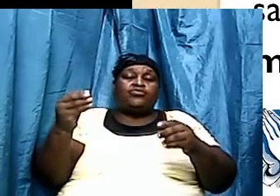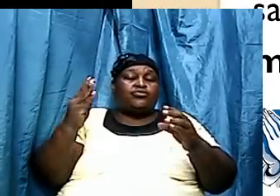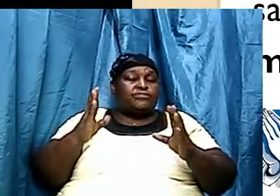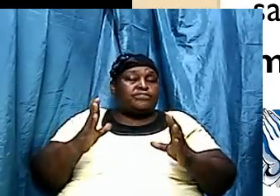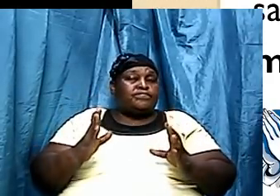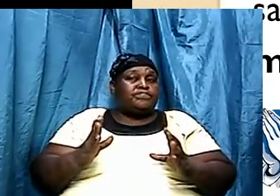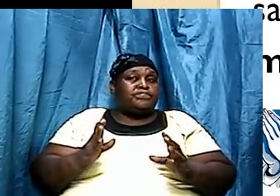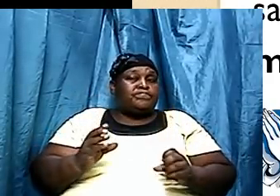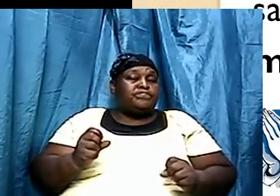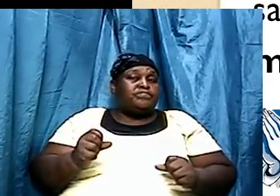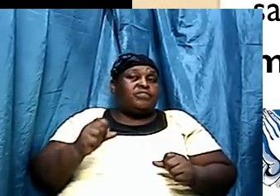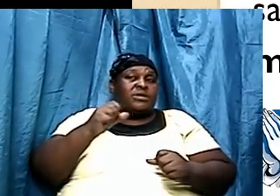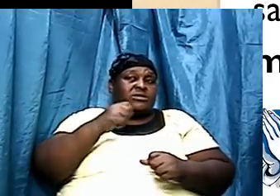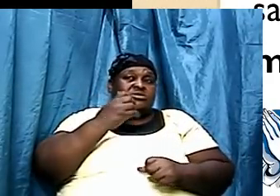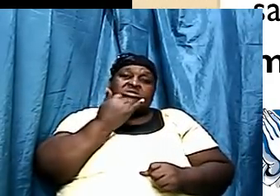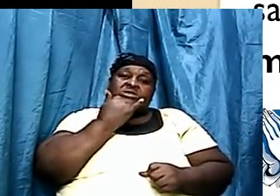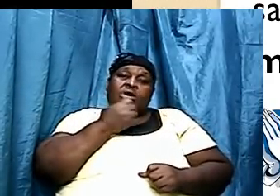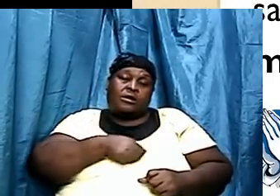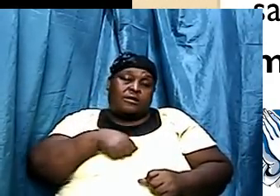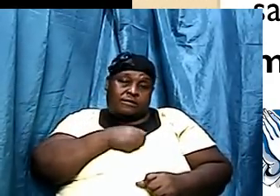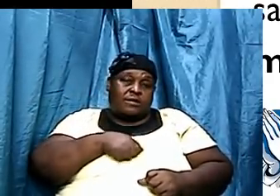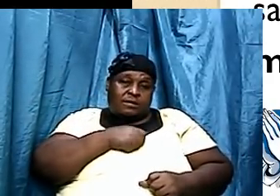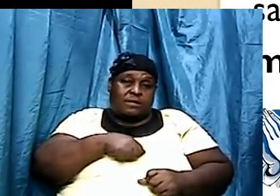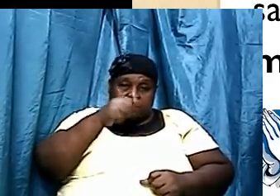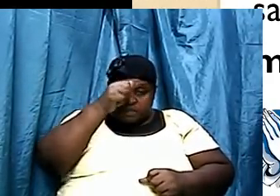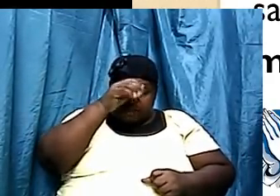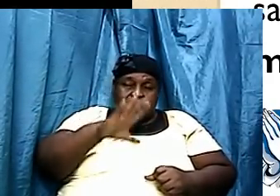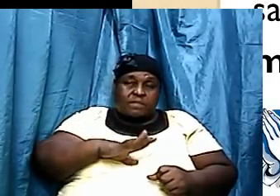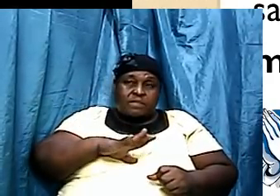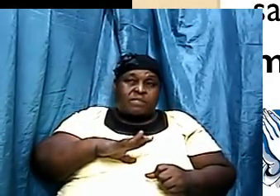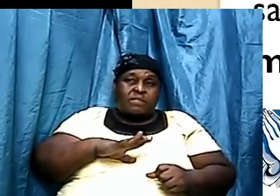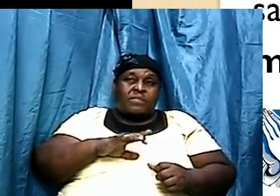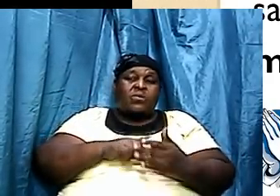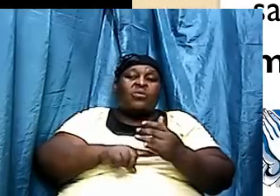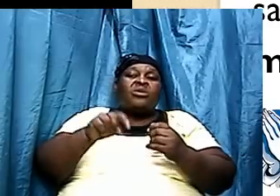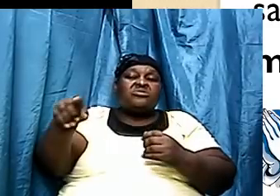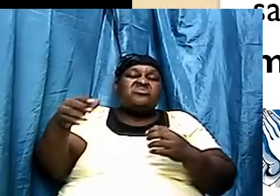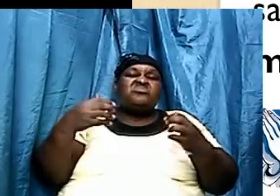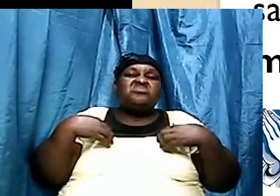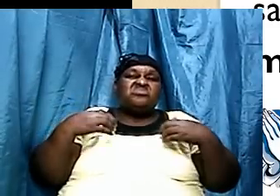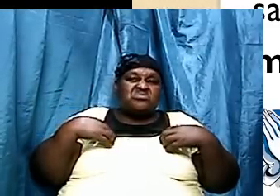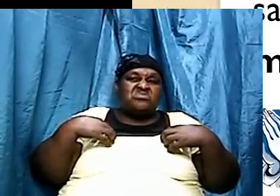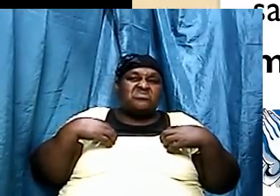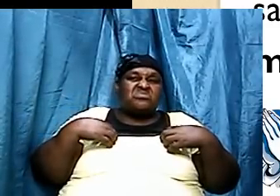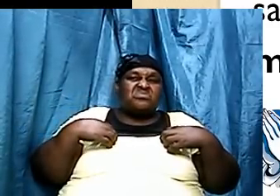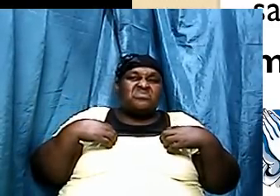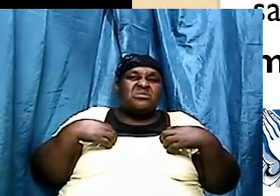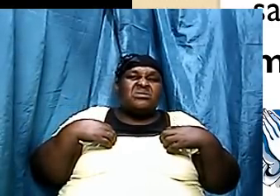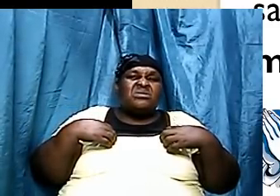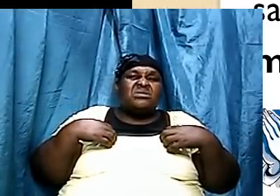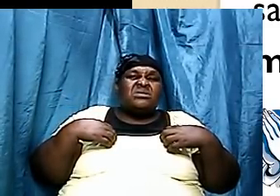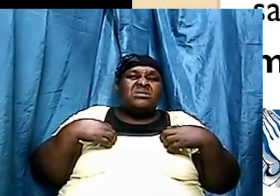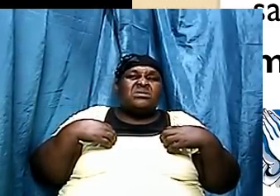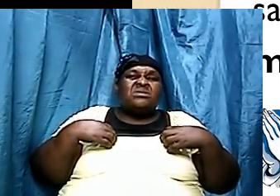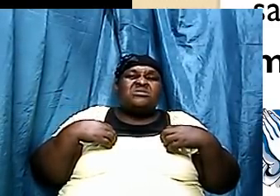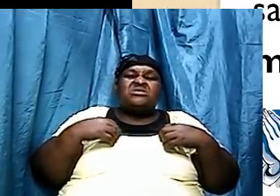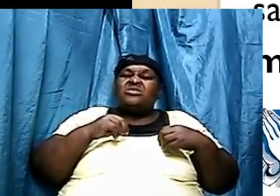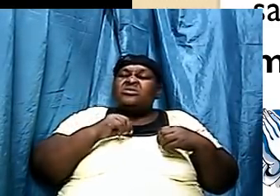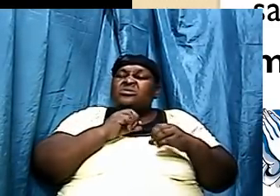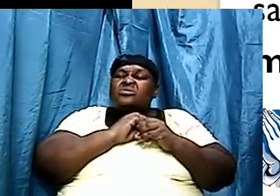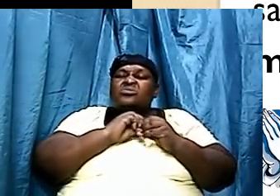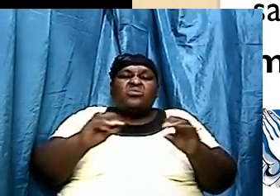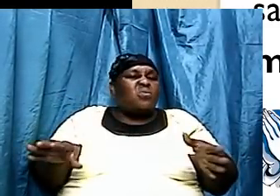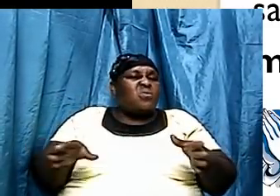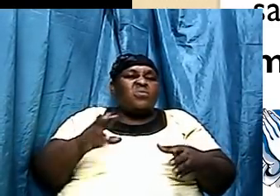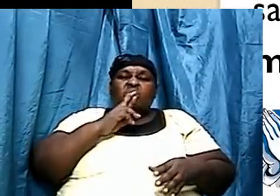sorry, Mr. Mark Twain, what you have is a bunch of mass and fables and traditions and mere mythology, but the word of God stands the